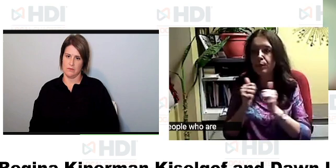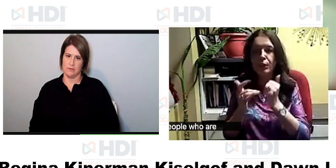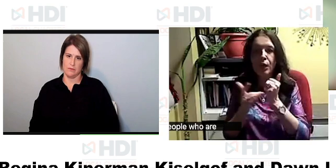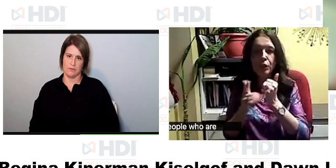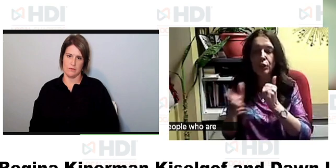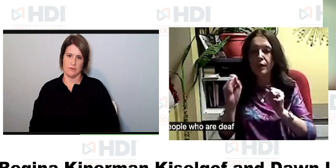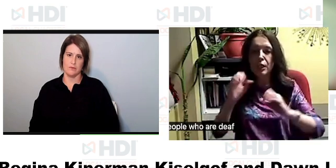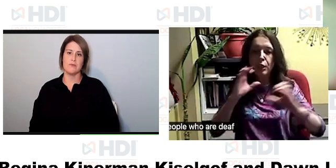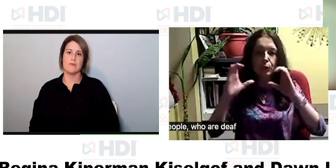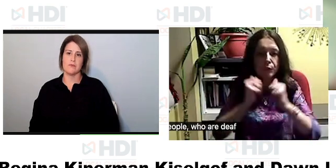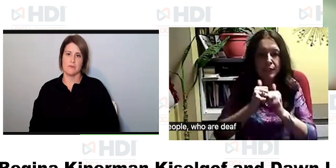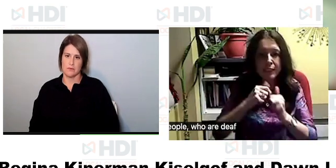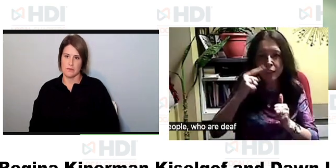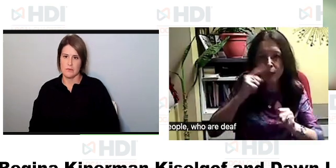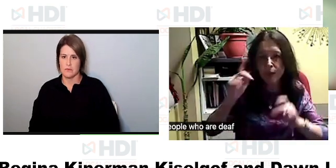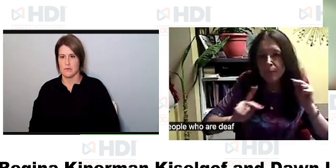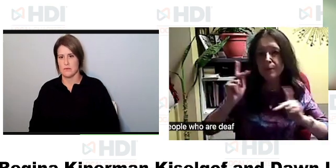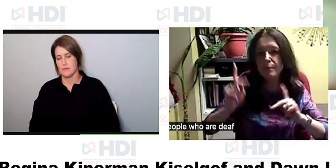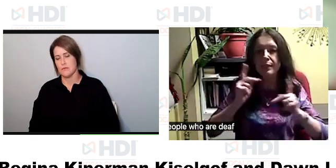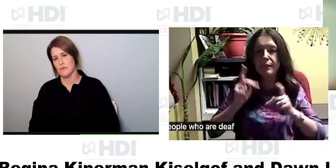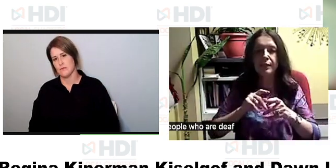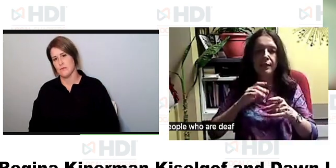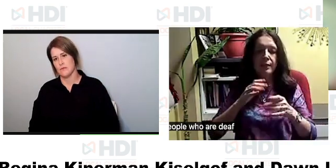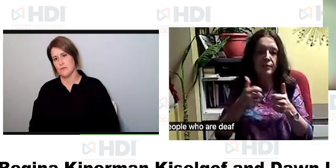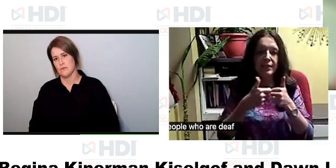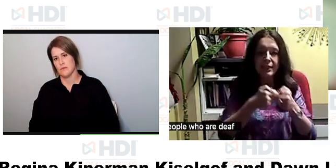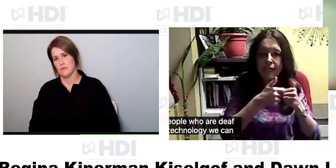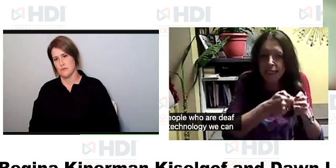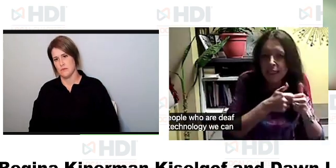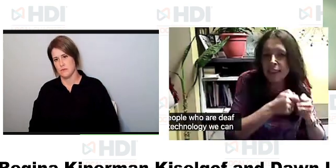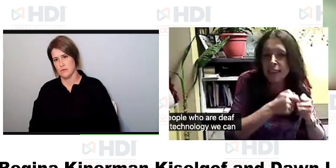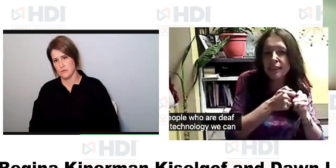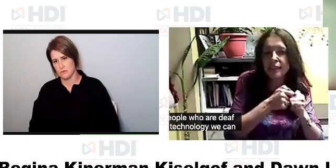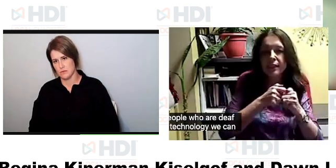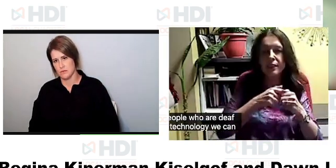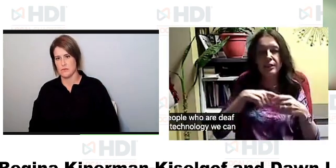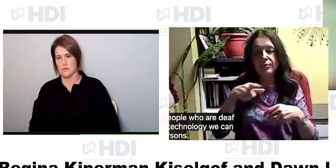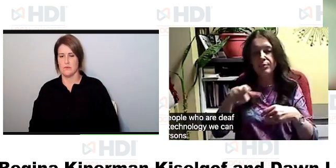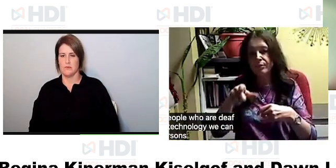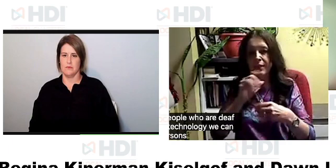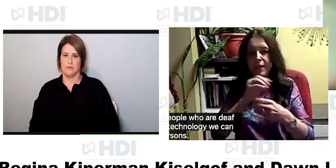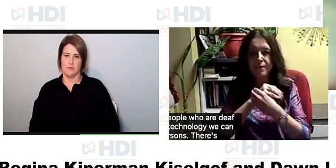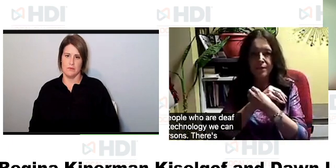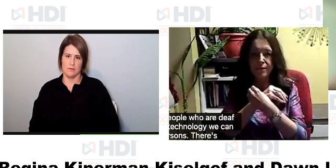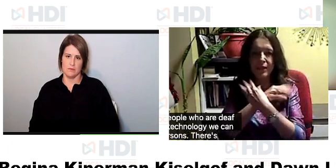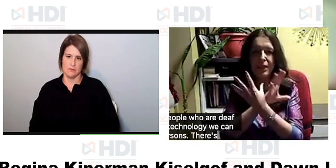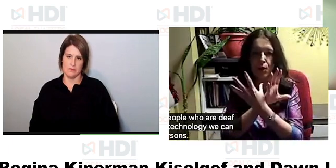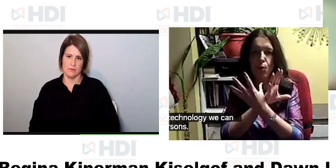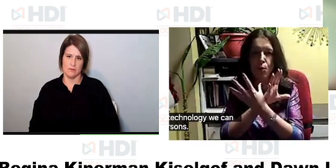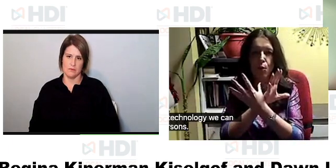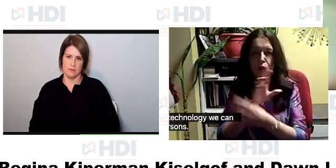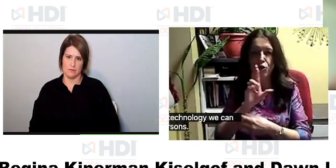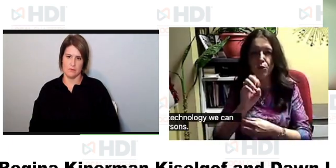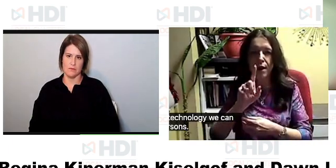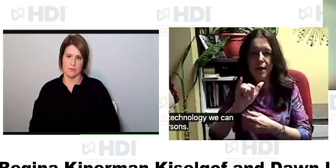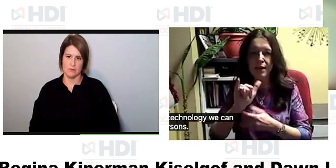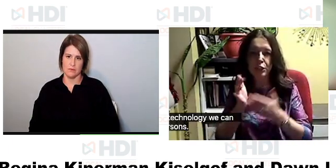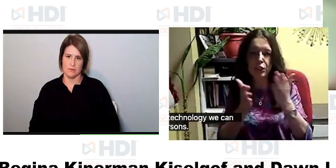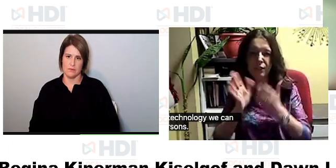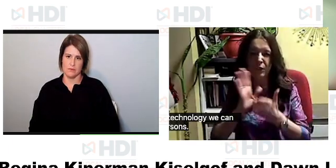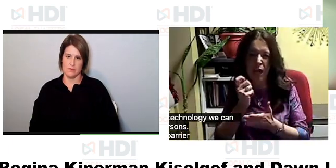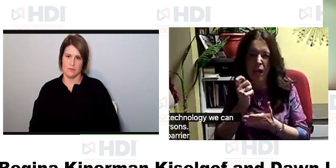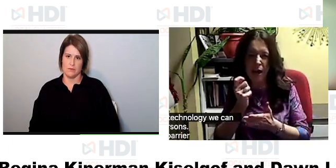hard of hearing with technology we can communicate with hearing persons there's texting which has no barrier